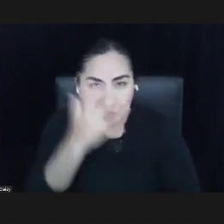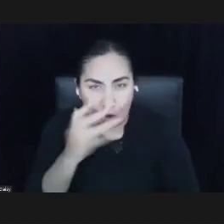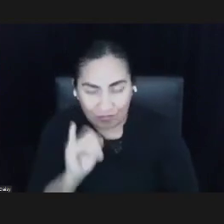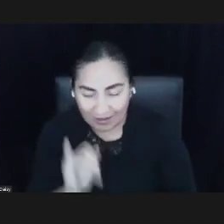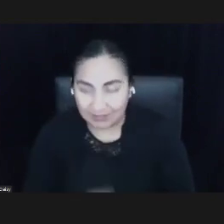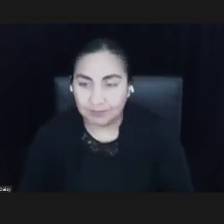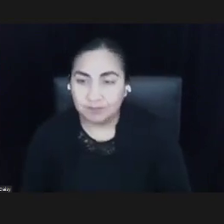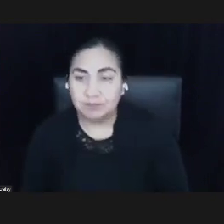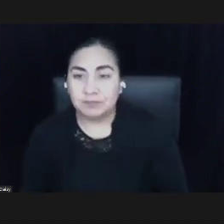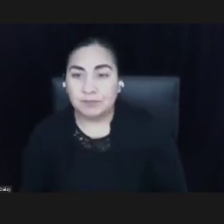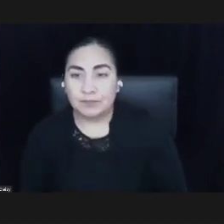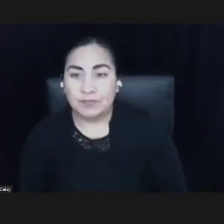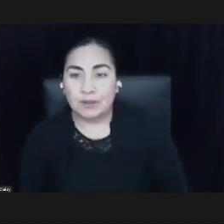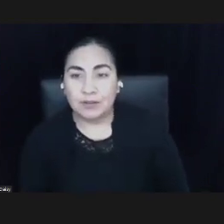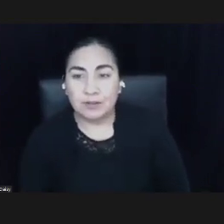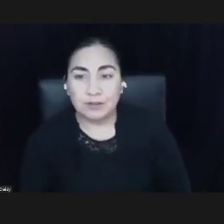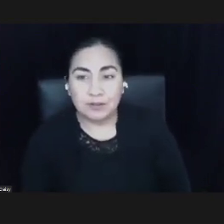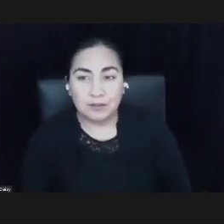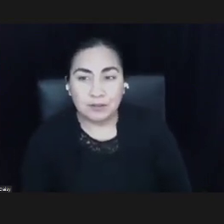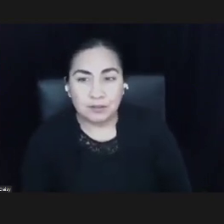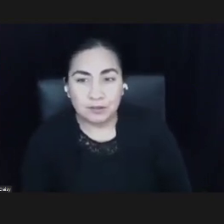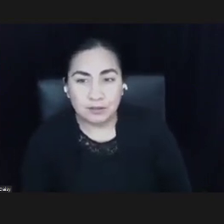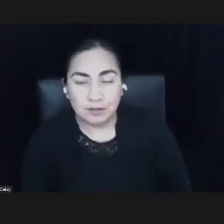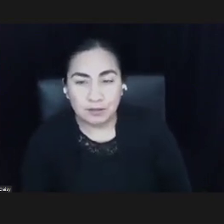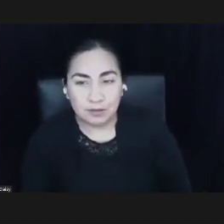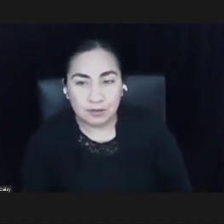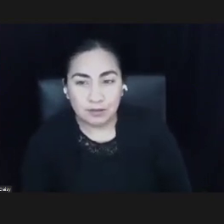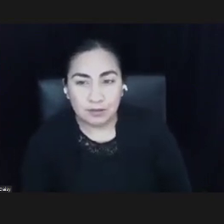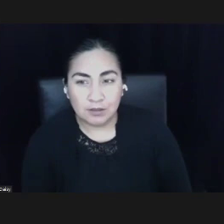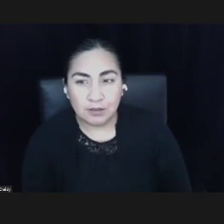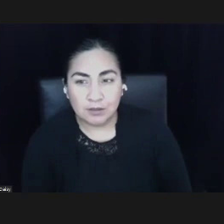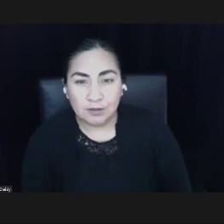In terms of arts organizations, Sherilyn, is that being asked?